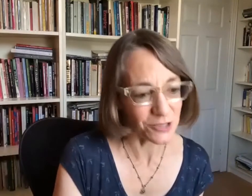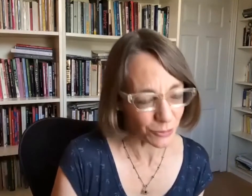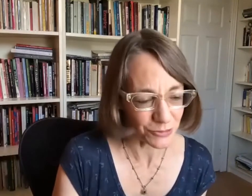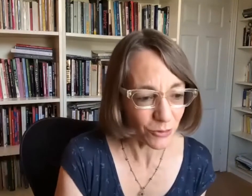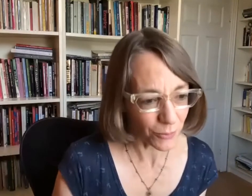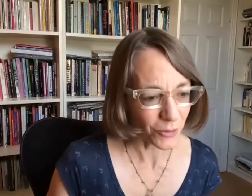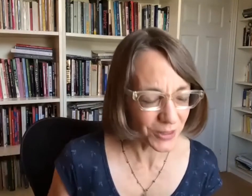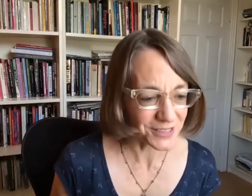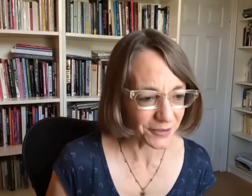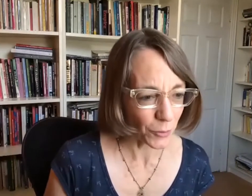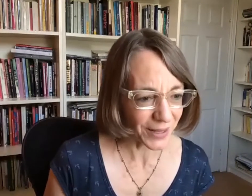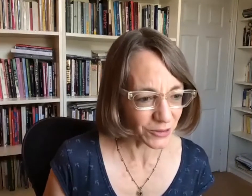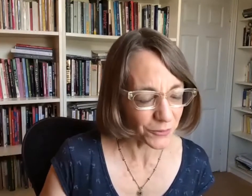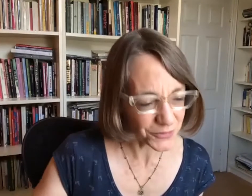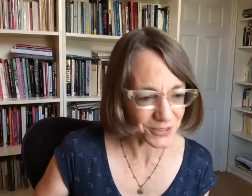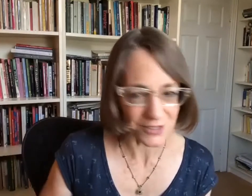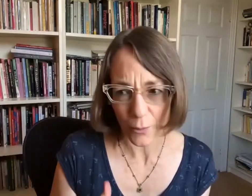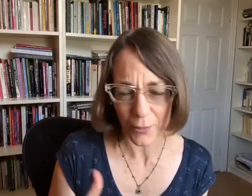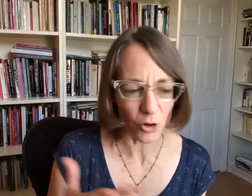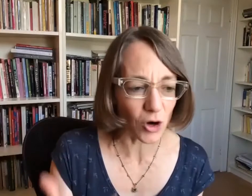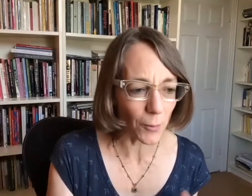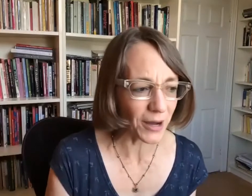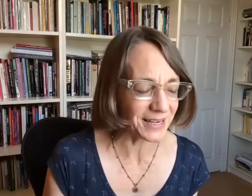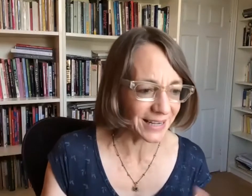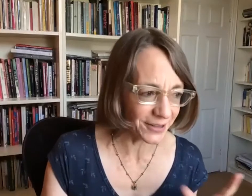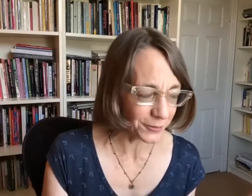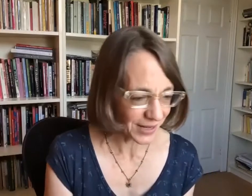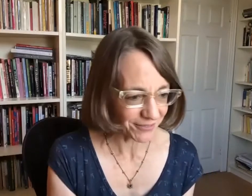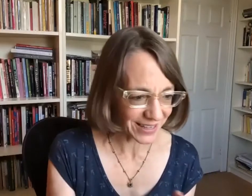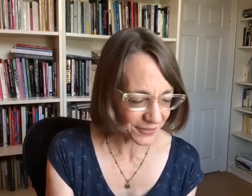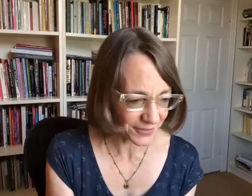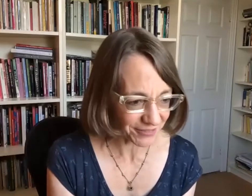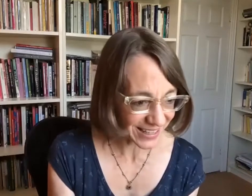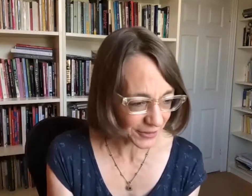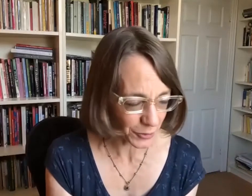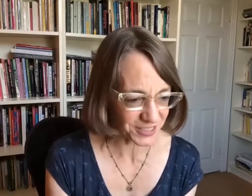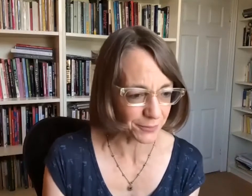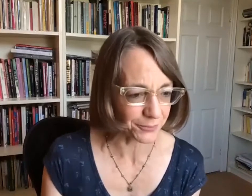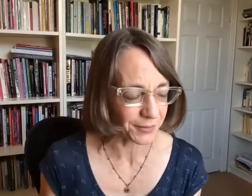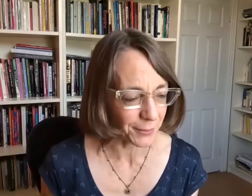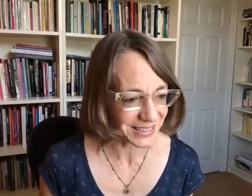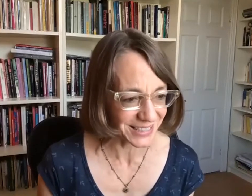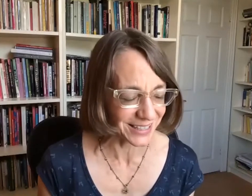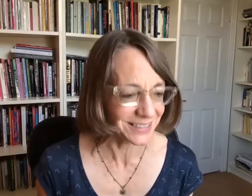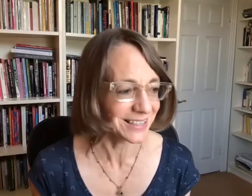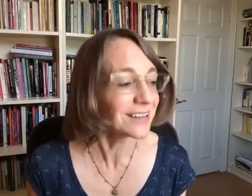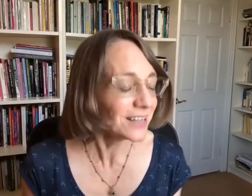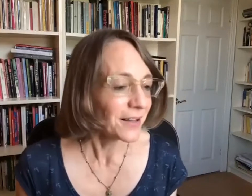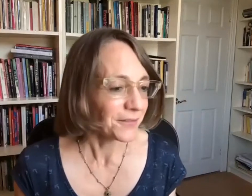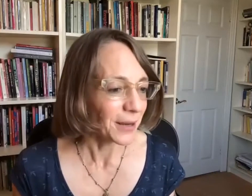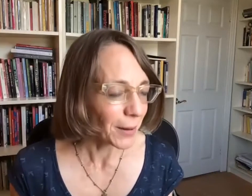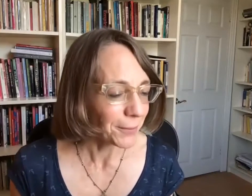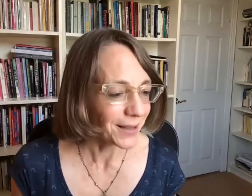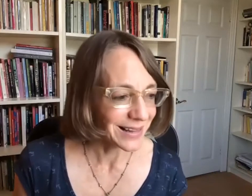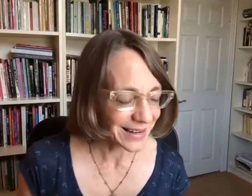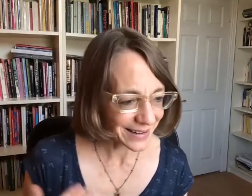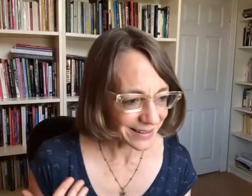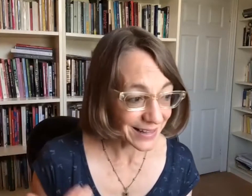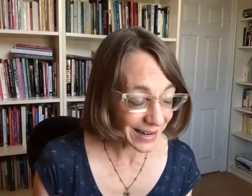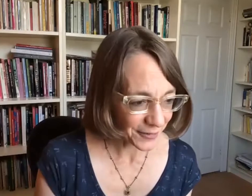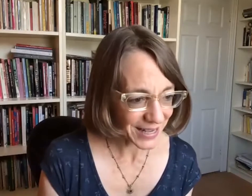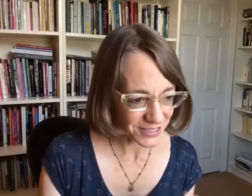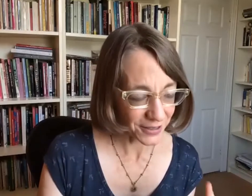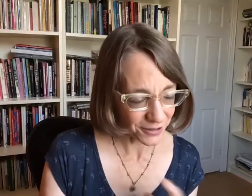longer relevant because they were all like mixed like a mix. So how have you been thinking about this